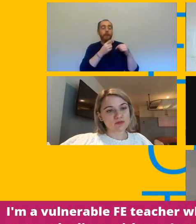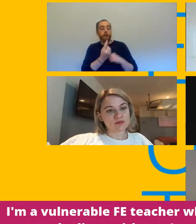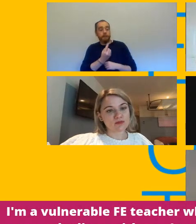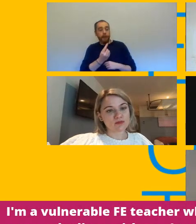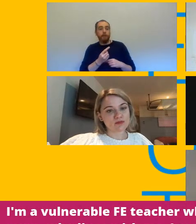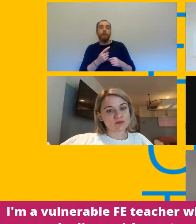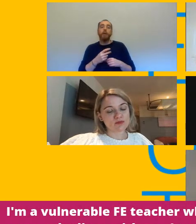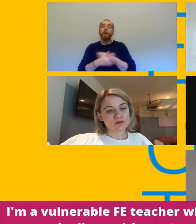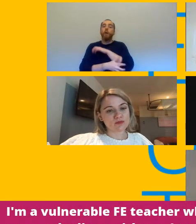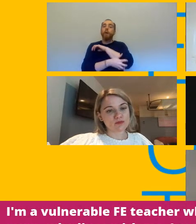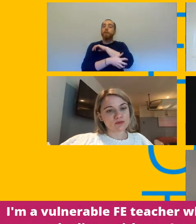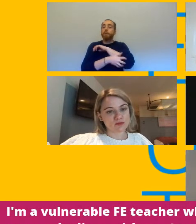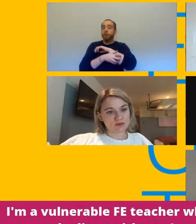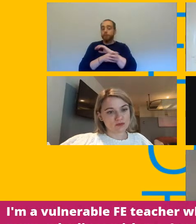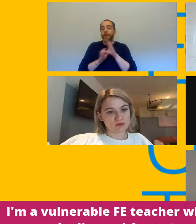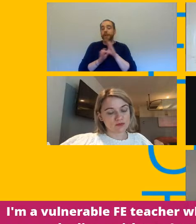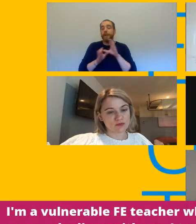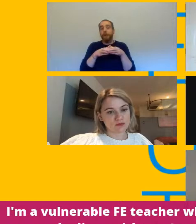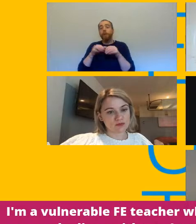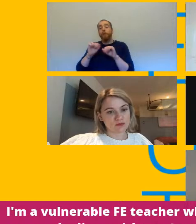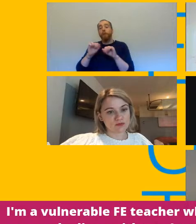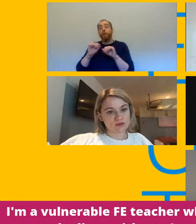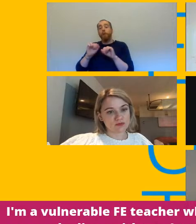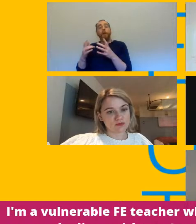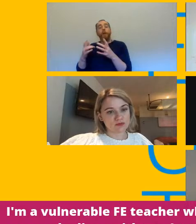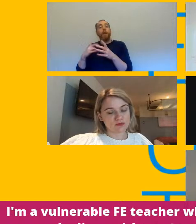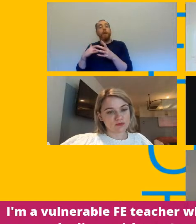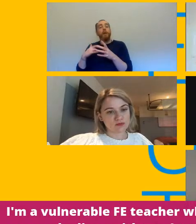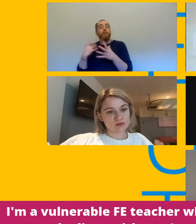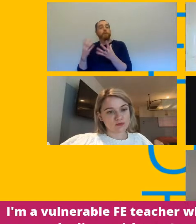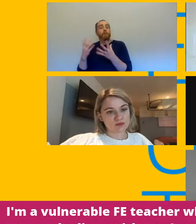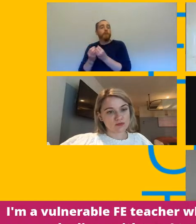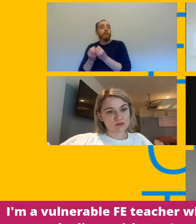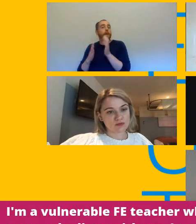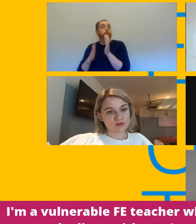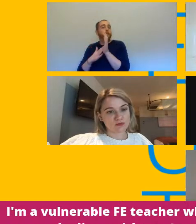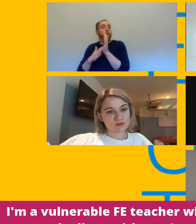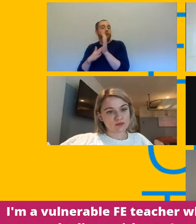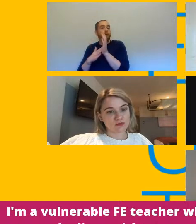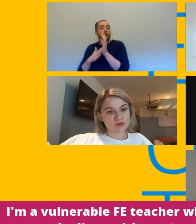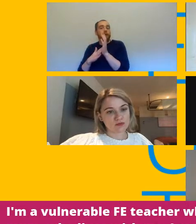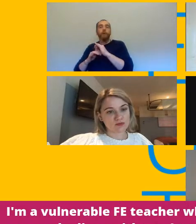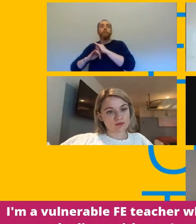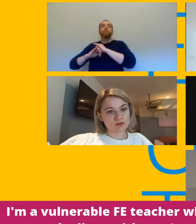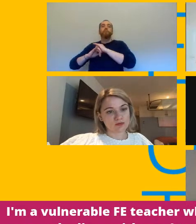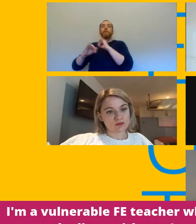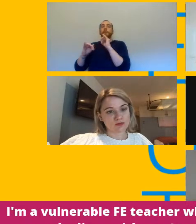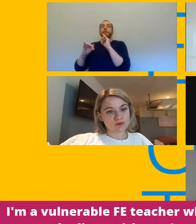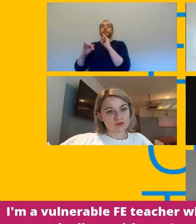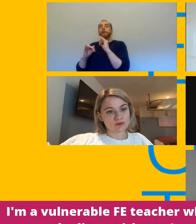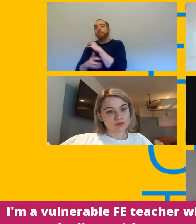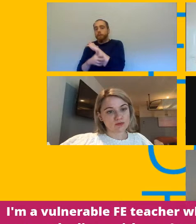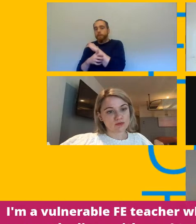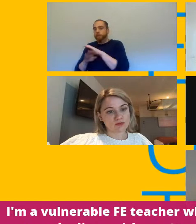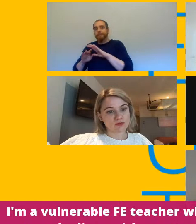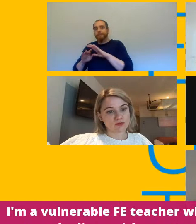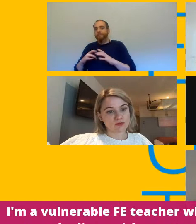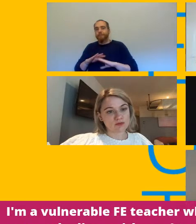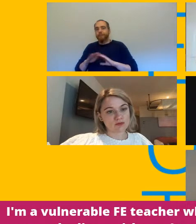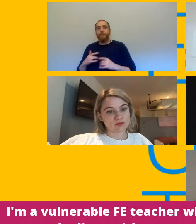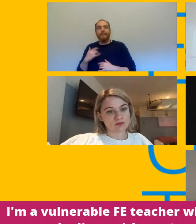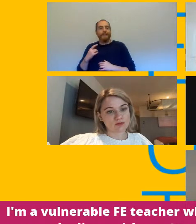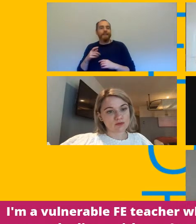in the extremely vulnerable vulnerable category and therefore doesn't feel safe so the question is should or can my employer